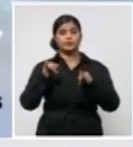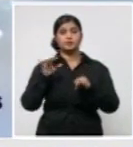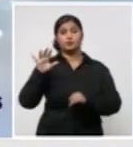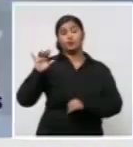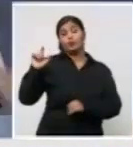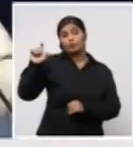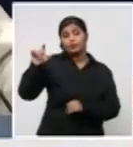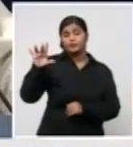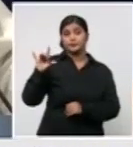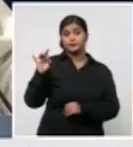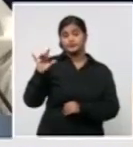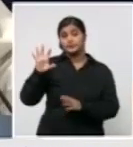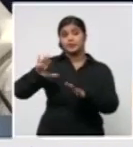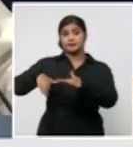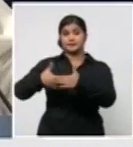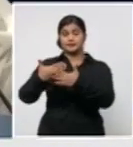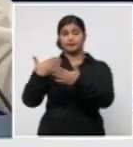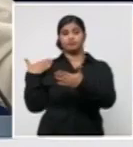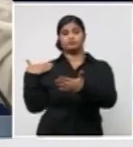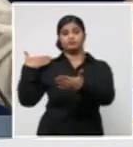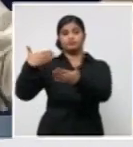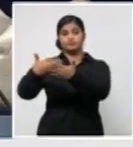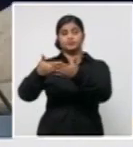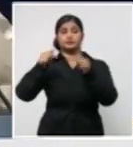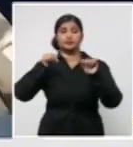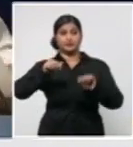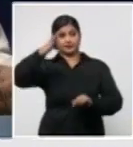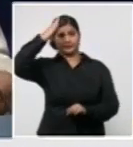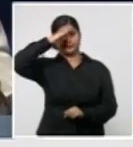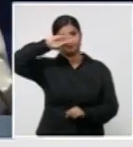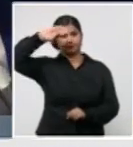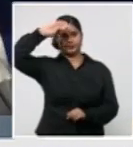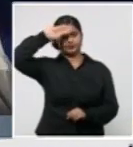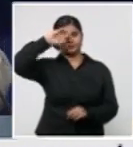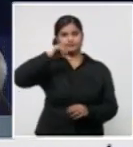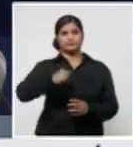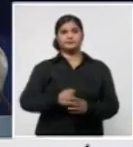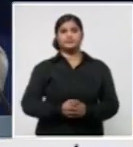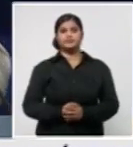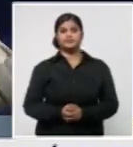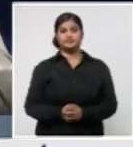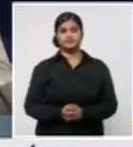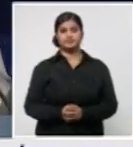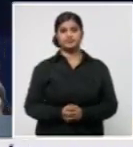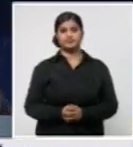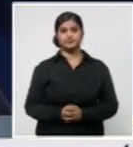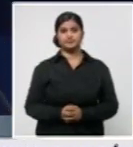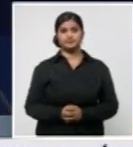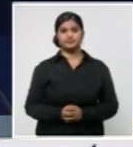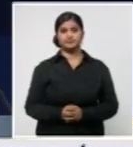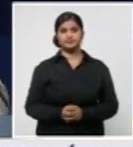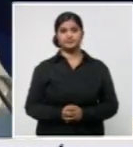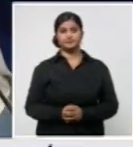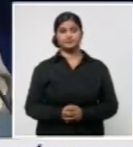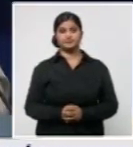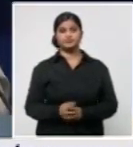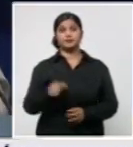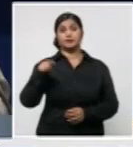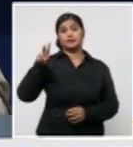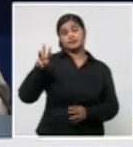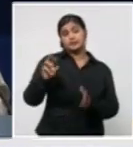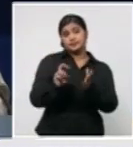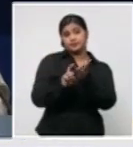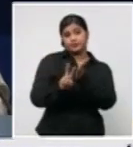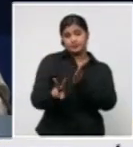provinces and the Isle of Youth Special Municipality in the last 15 days. In fact, no new